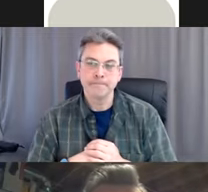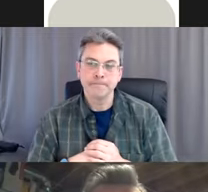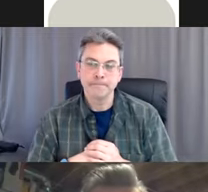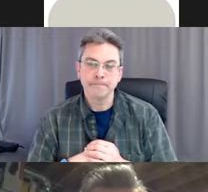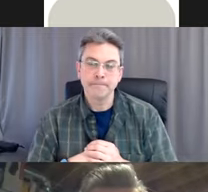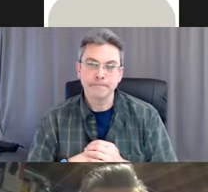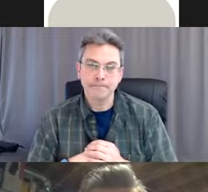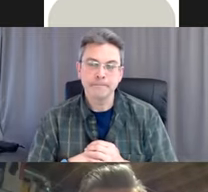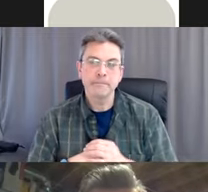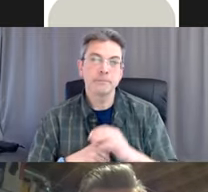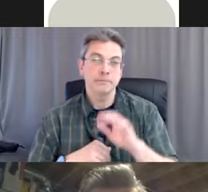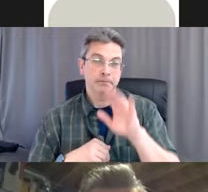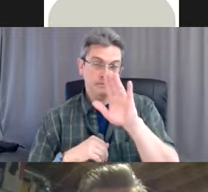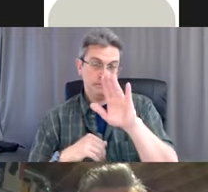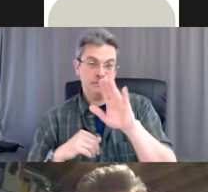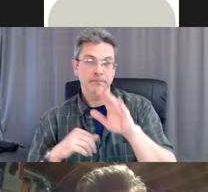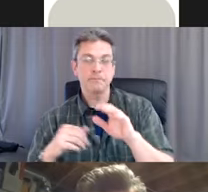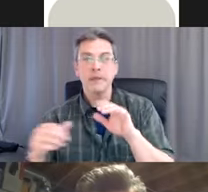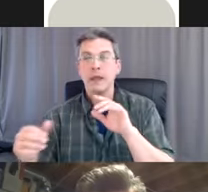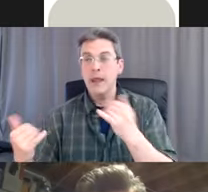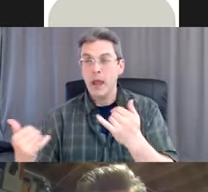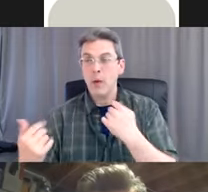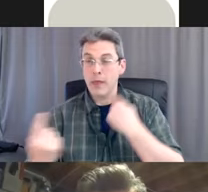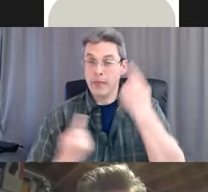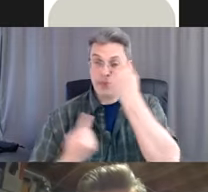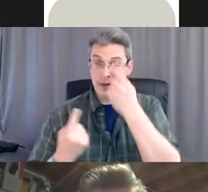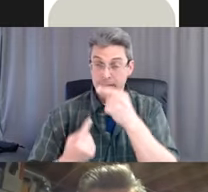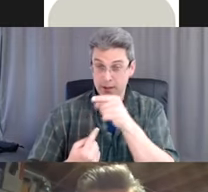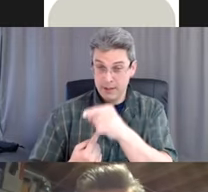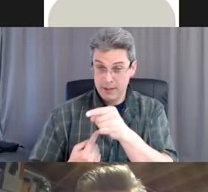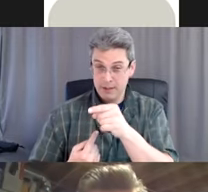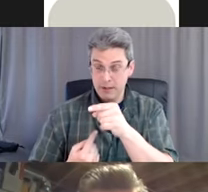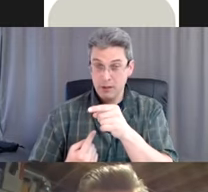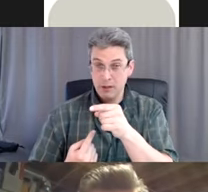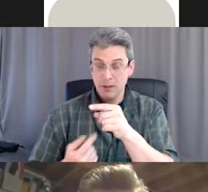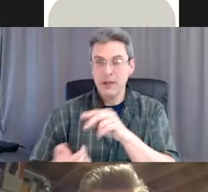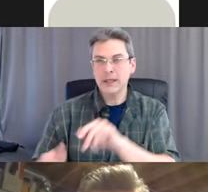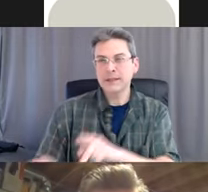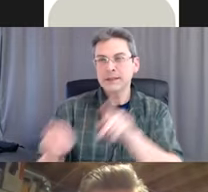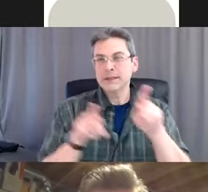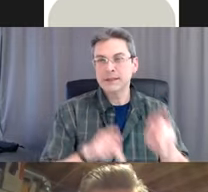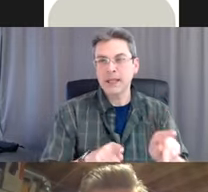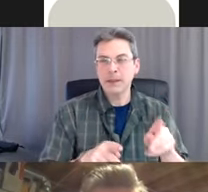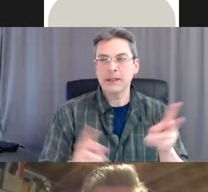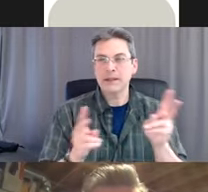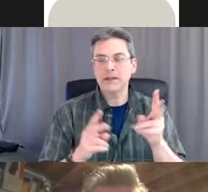So if I compare that to double masking, to me, it would be the same thing.